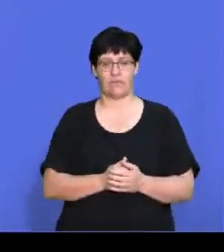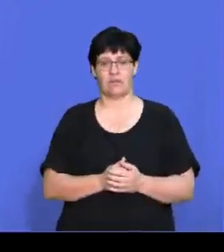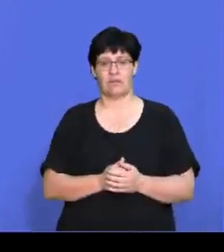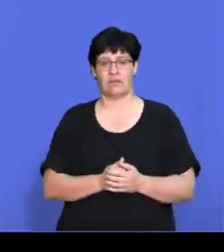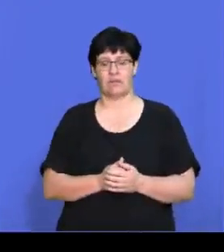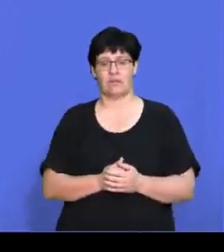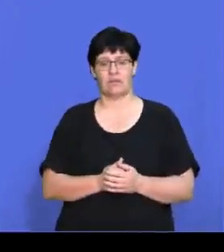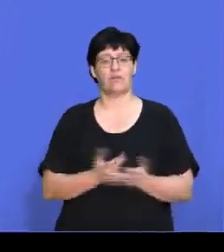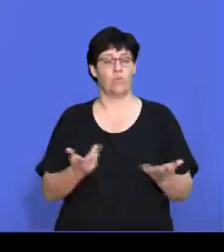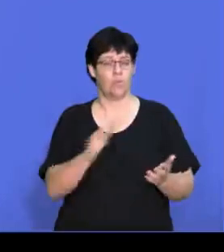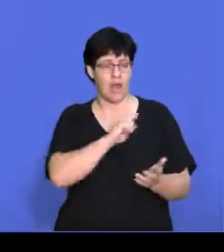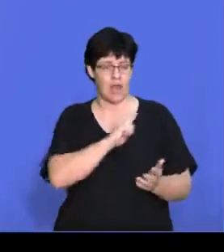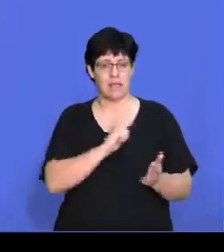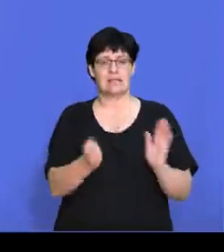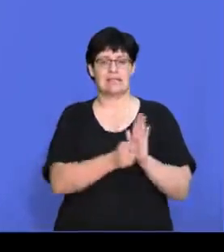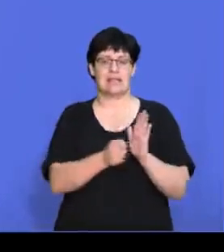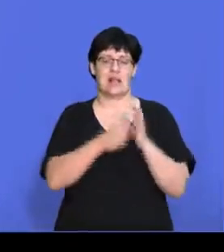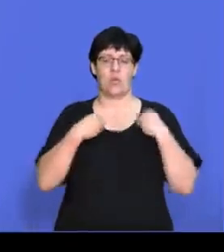by selling ownership.